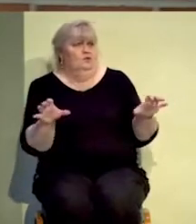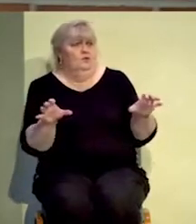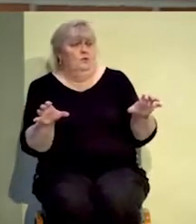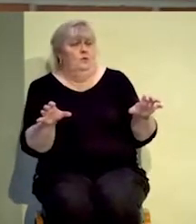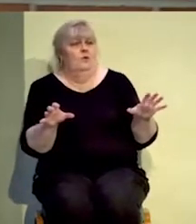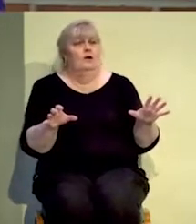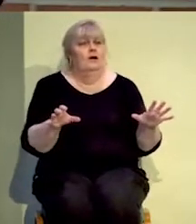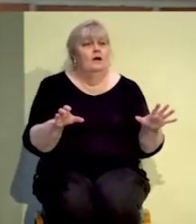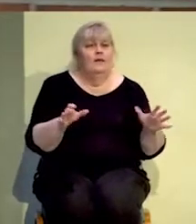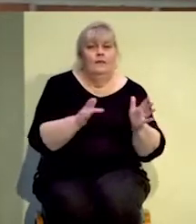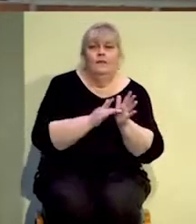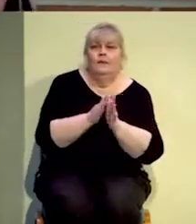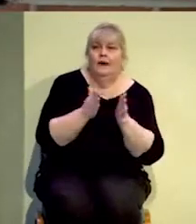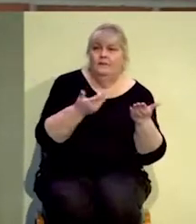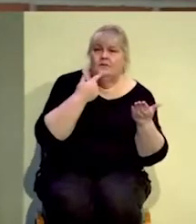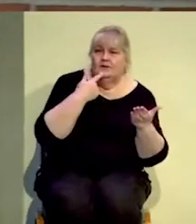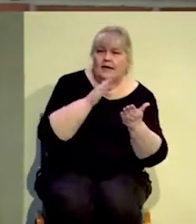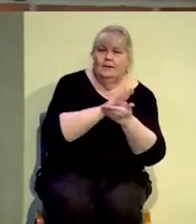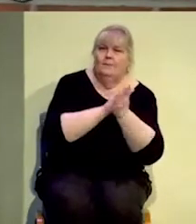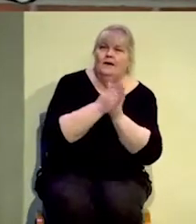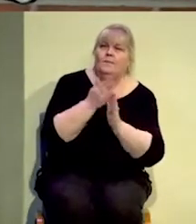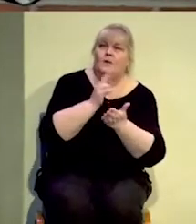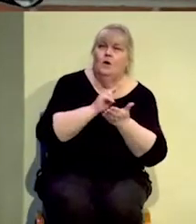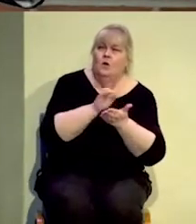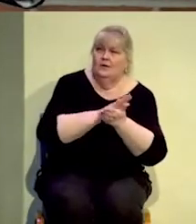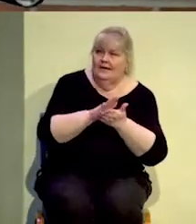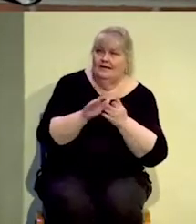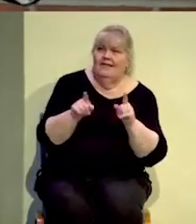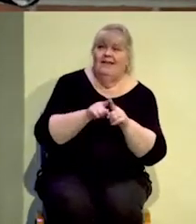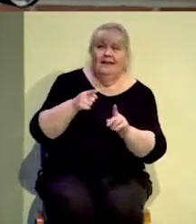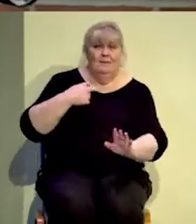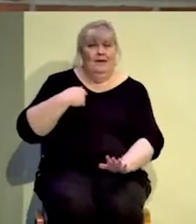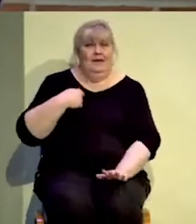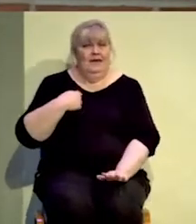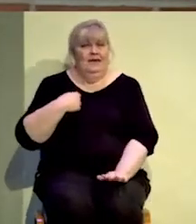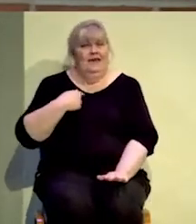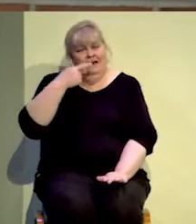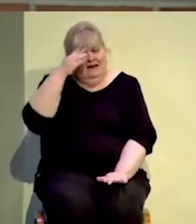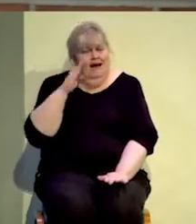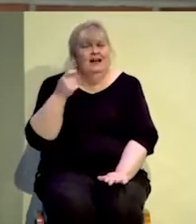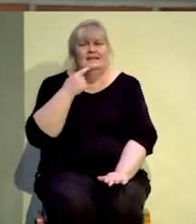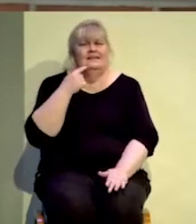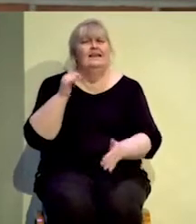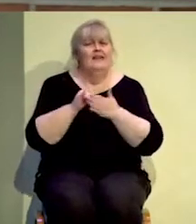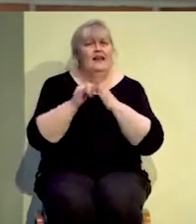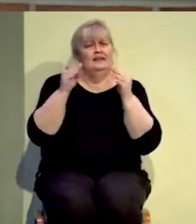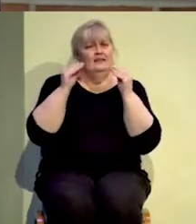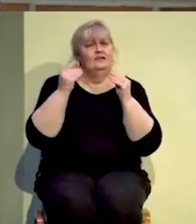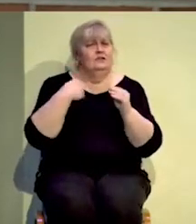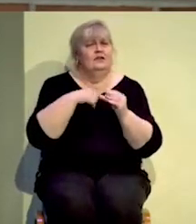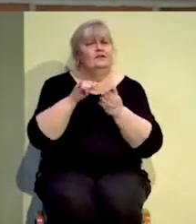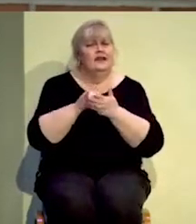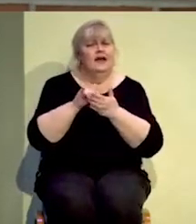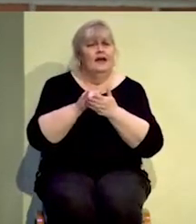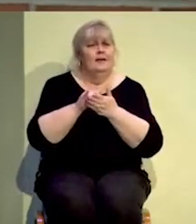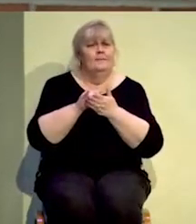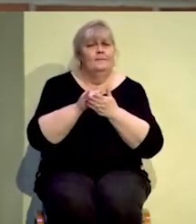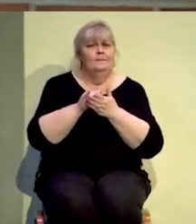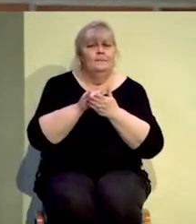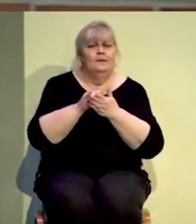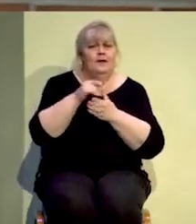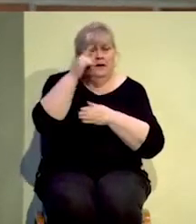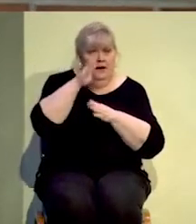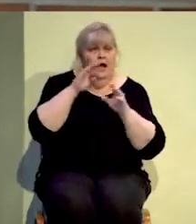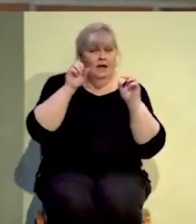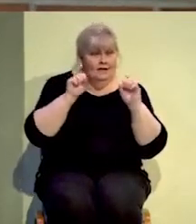The Bible says, Be holy as I am holy. Well, God said that. The Word of God teaches us that. Well, see, God can